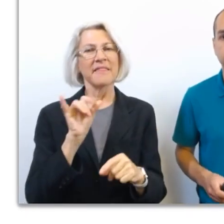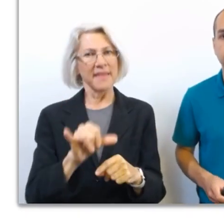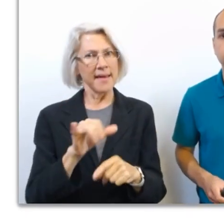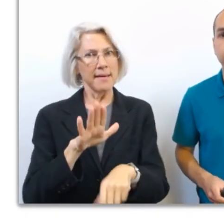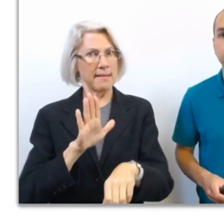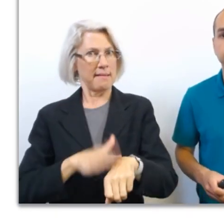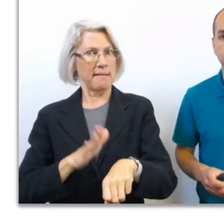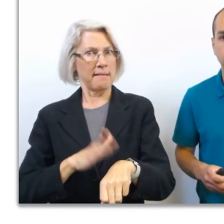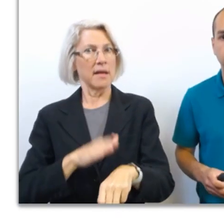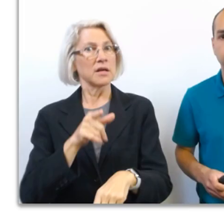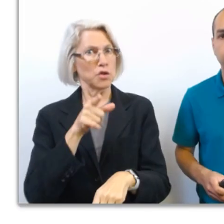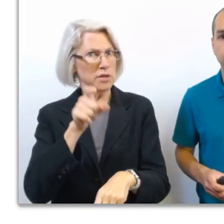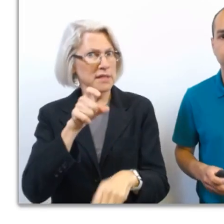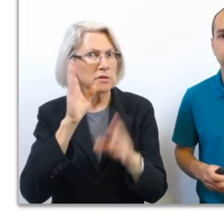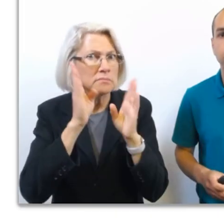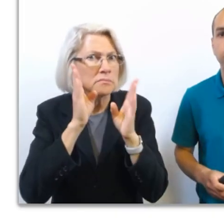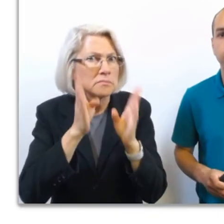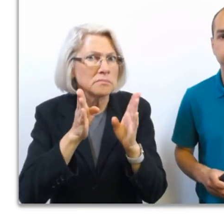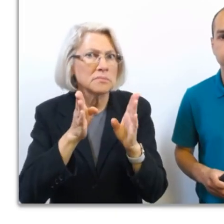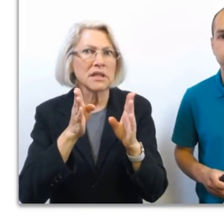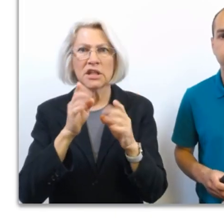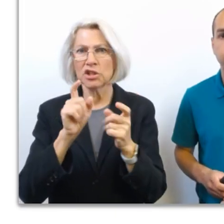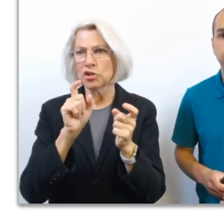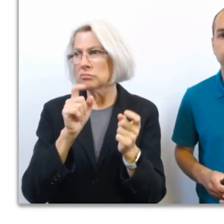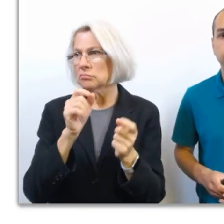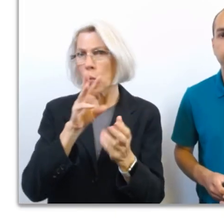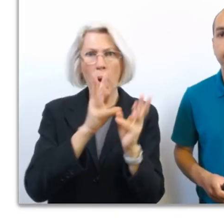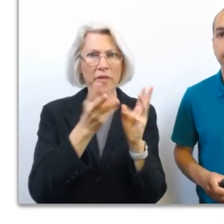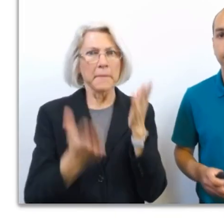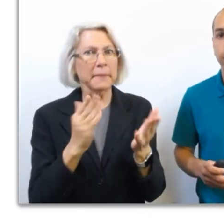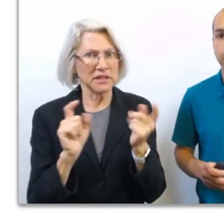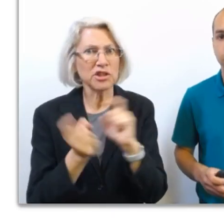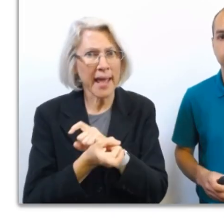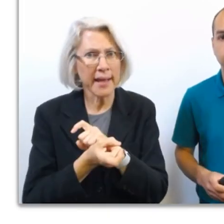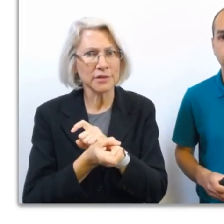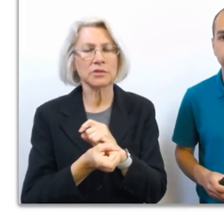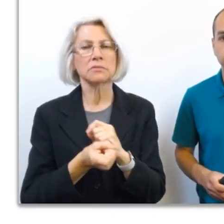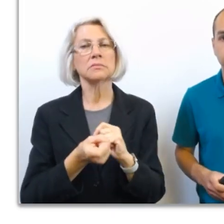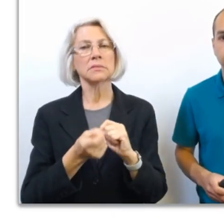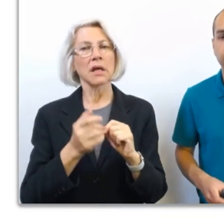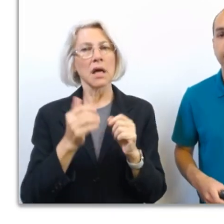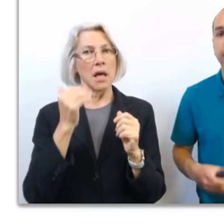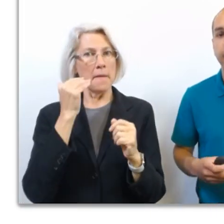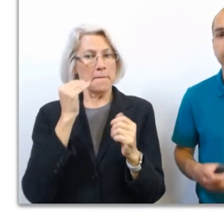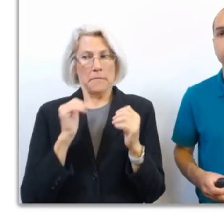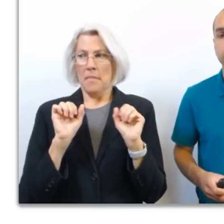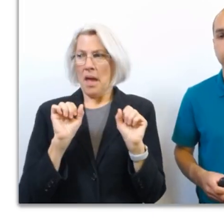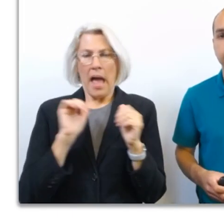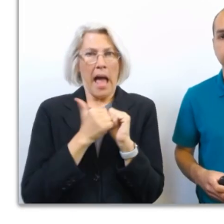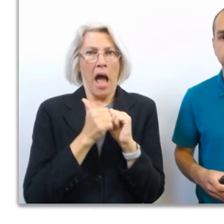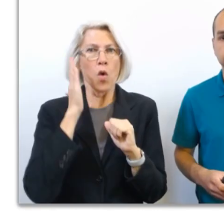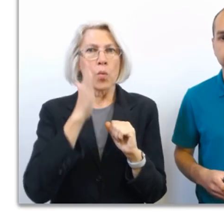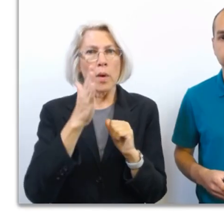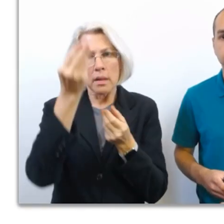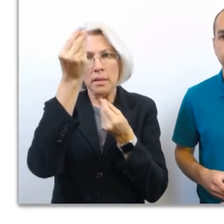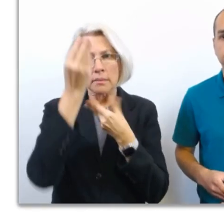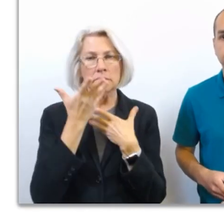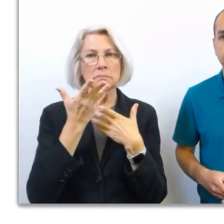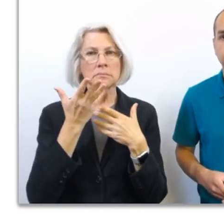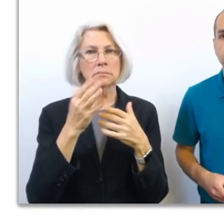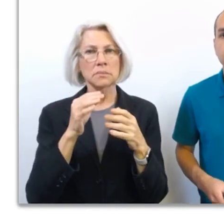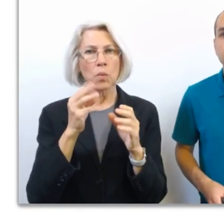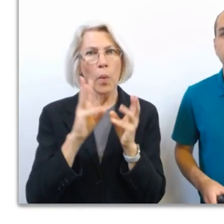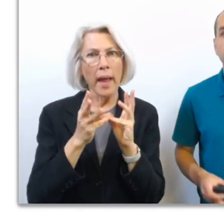up that you need to be alert for changing weather conditions. Have a way to receive warnings and know what your safety plan is.